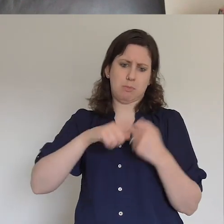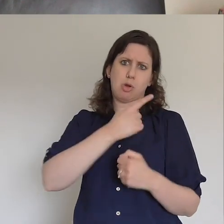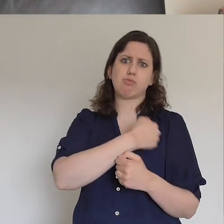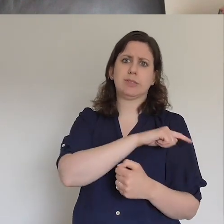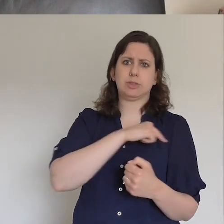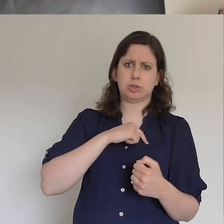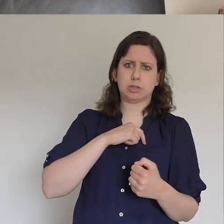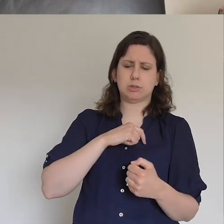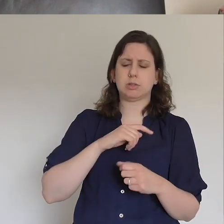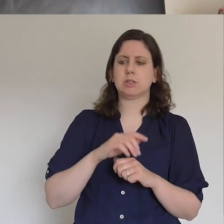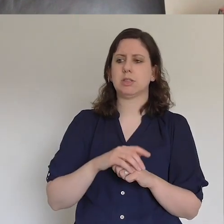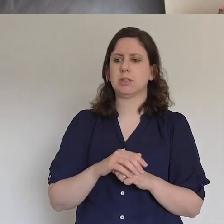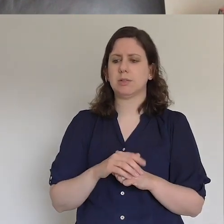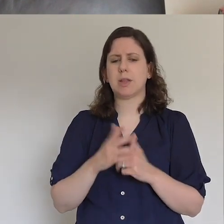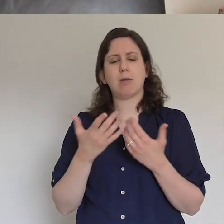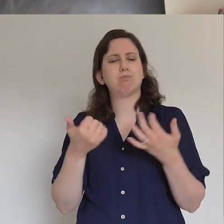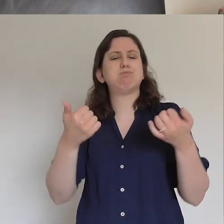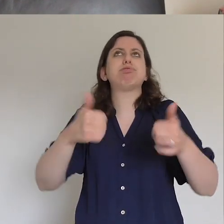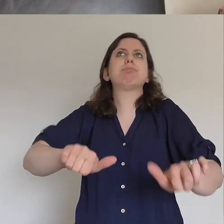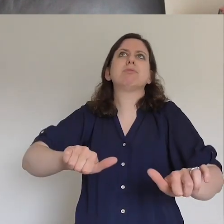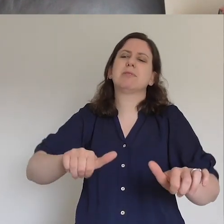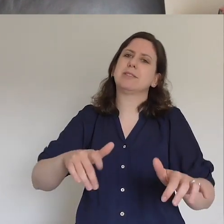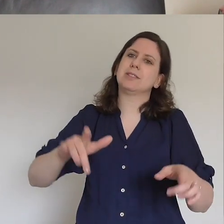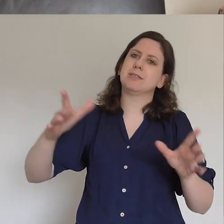that people who are lost have chosen to come home